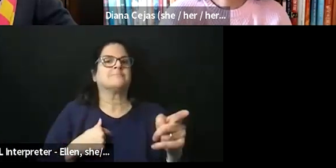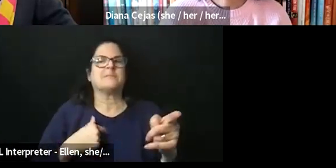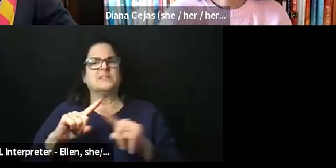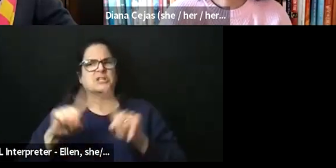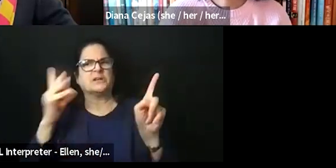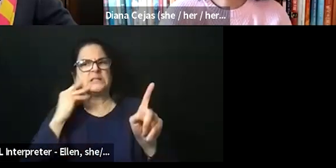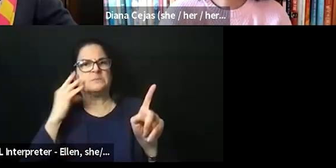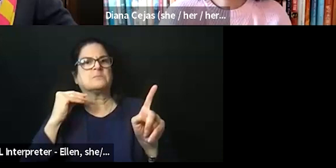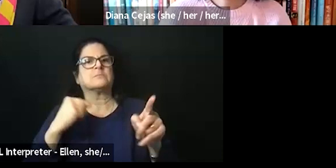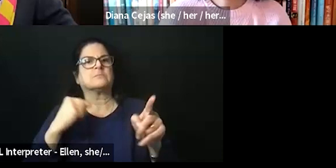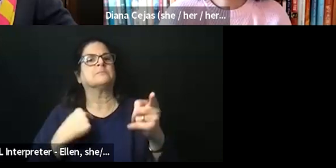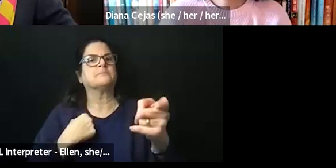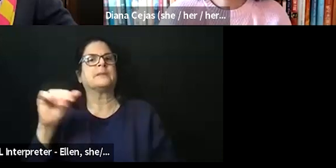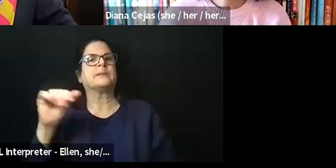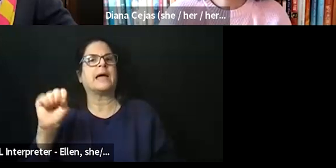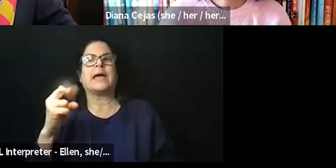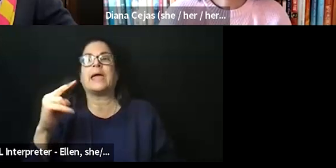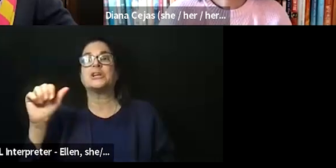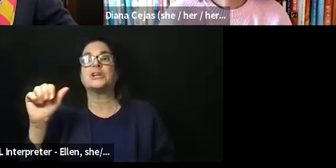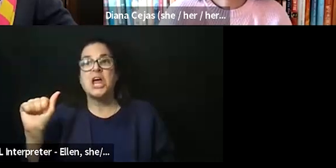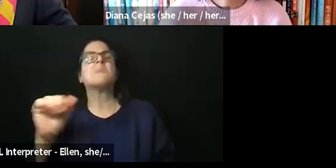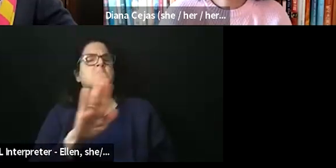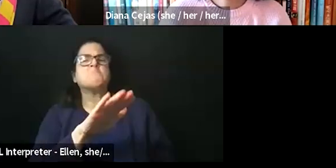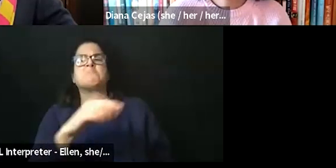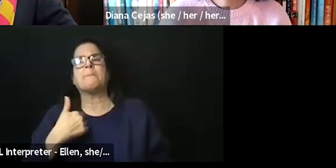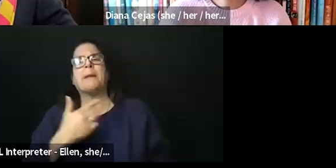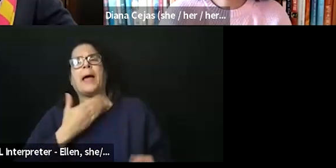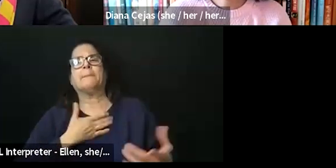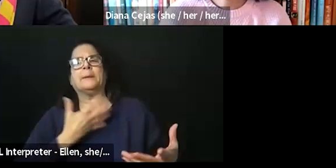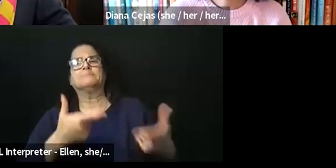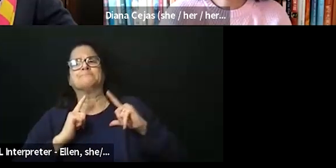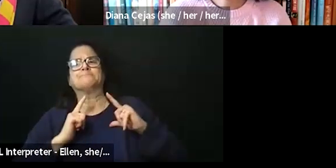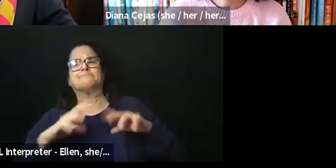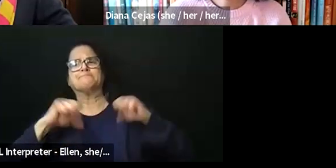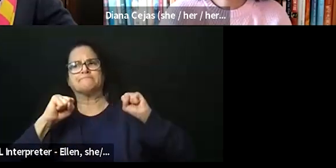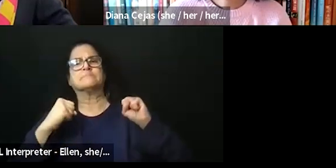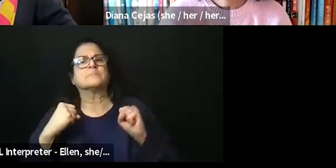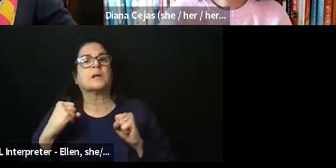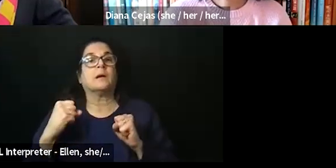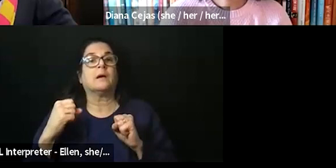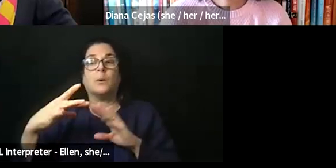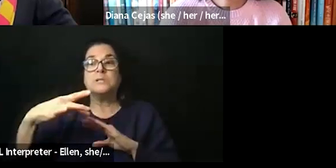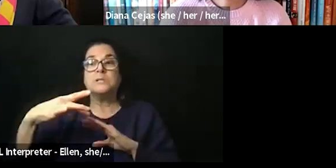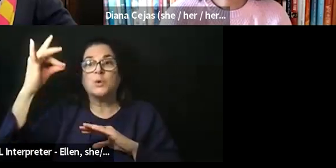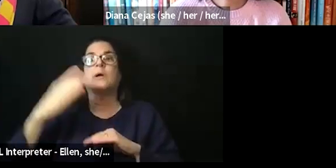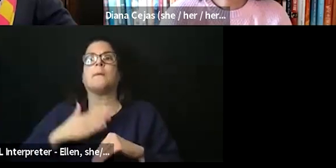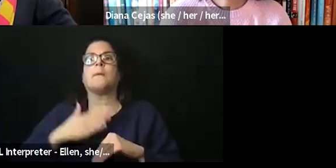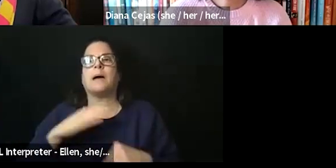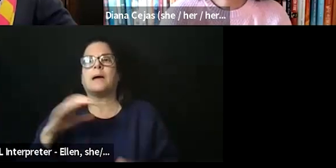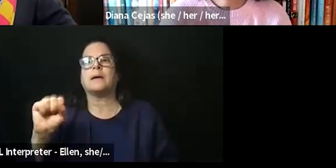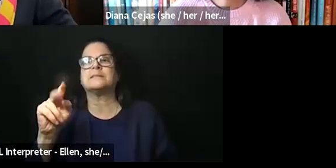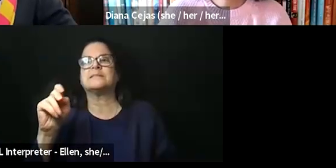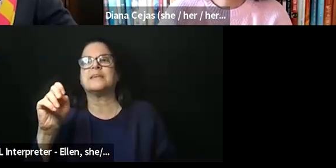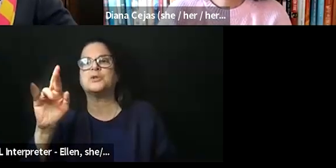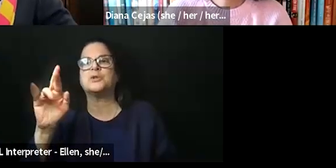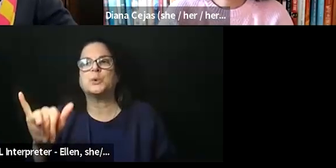to take this one on. You know, as I mentioned in my introduction, I was diagnosed with my sensory disability in the